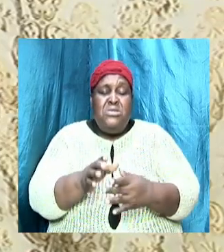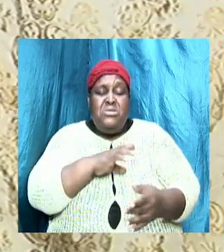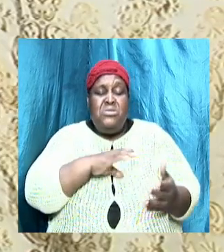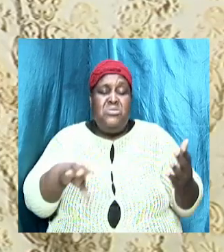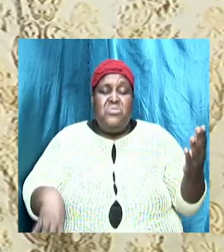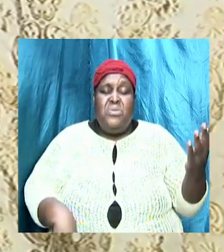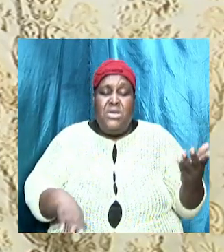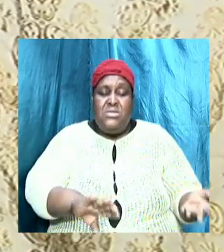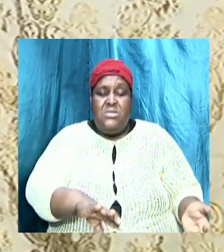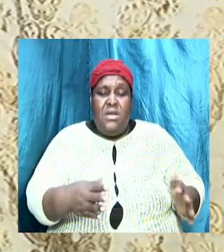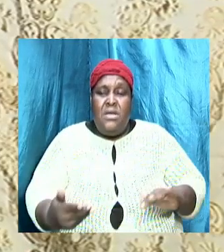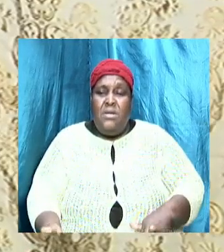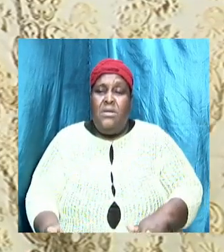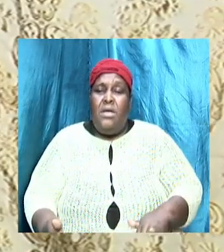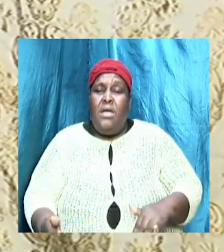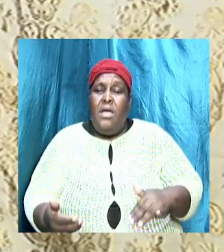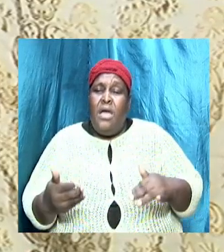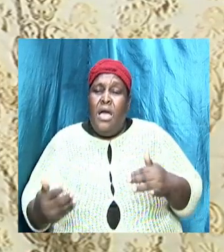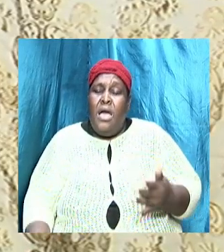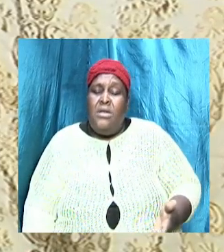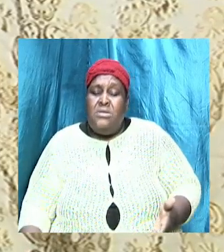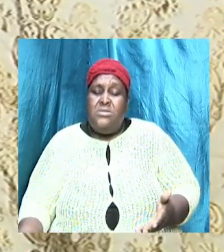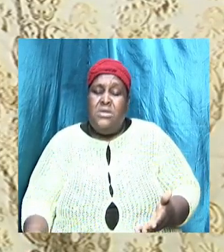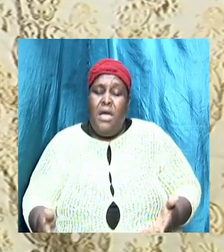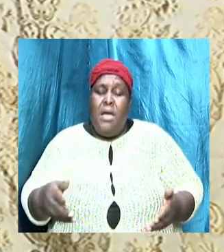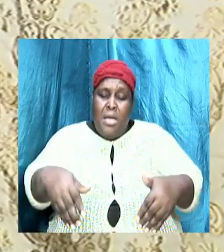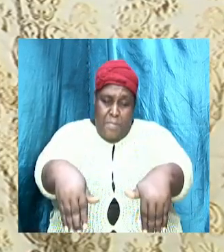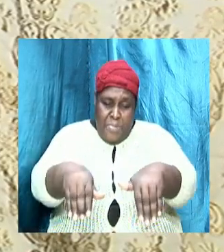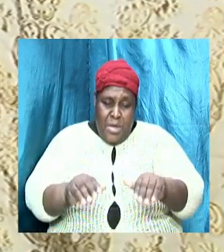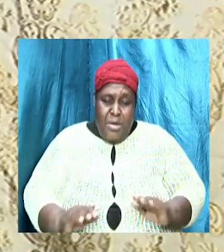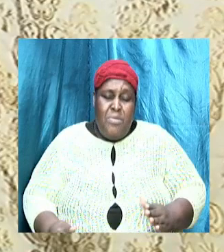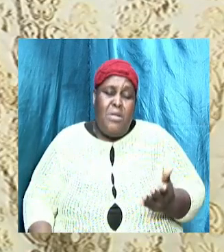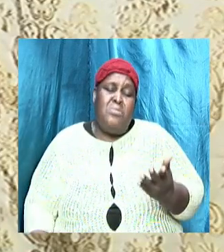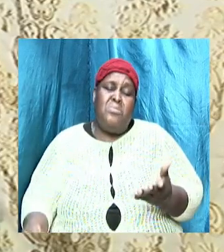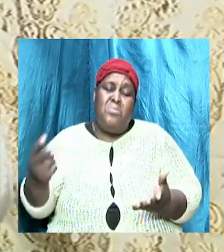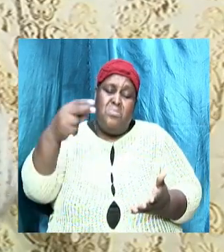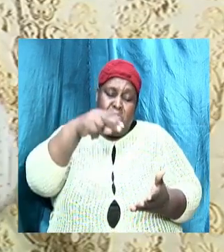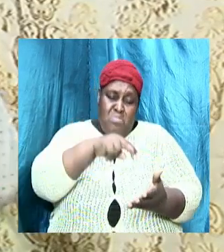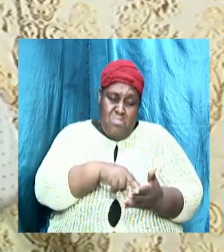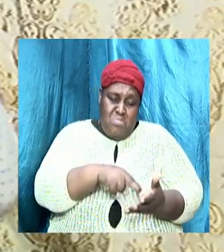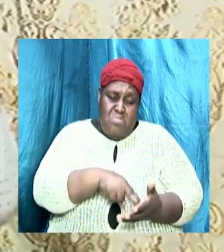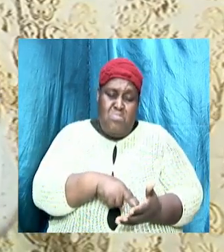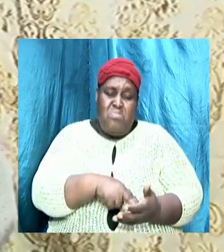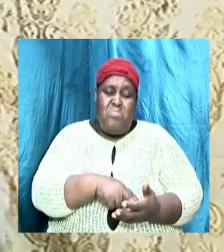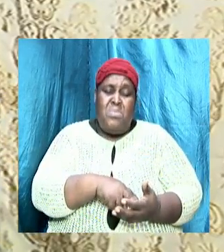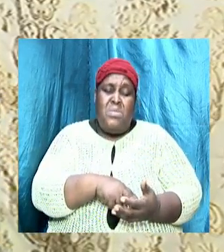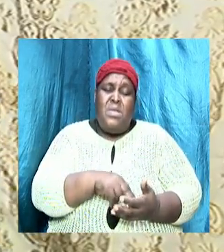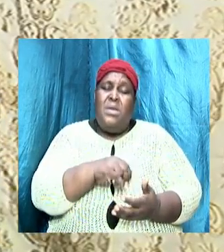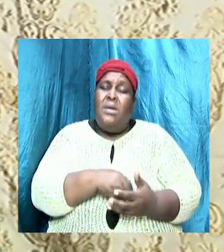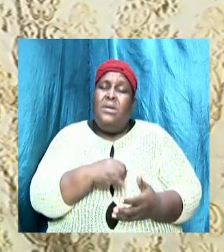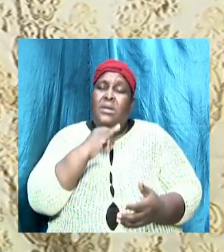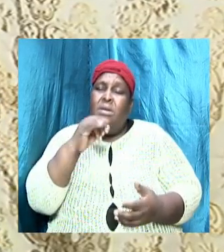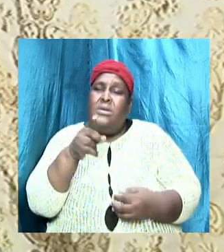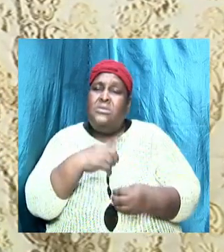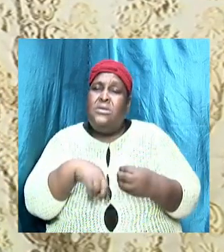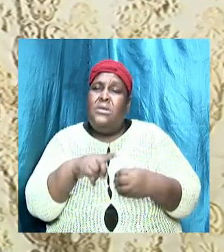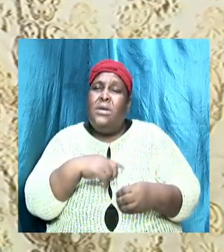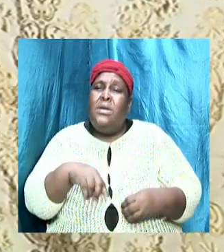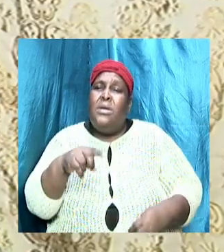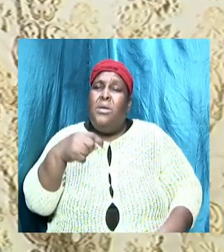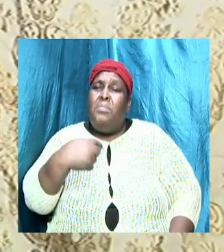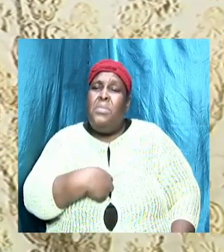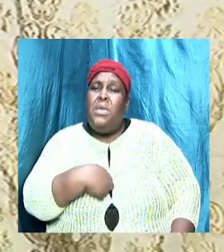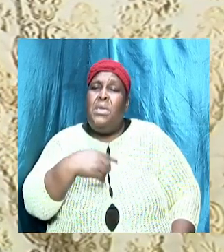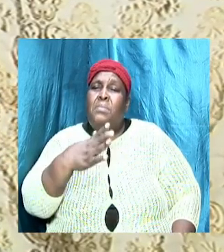and his burial and his resurrection and his ascension but it is about me myself